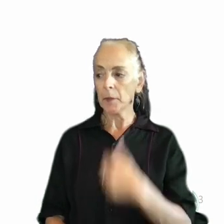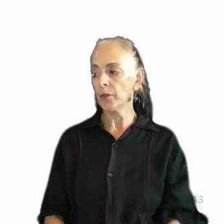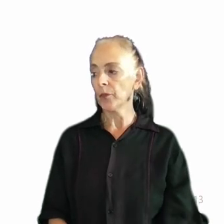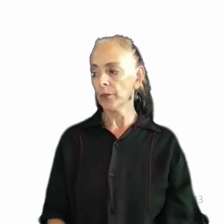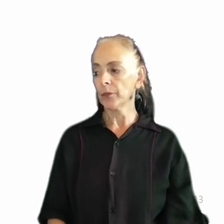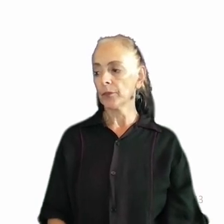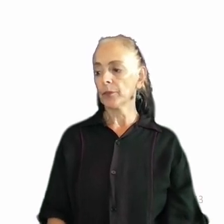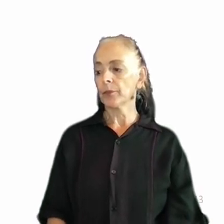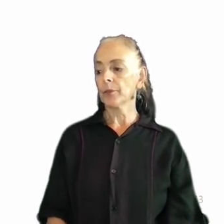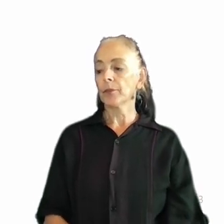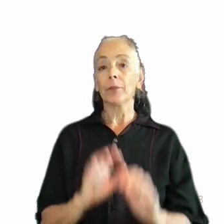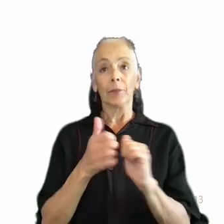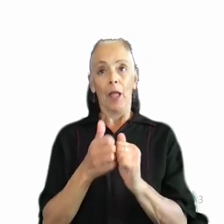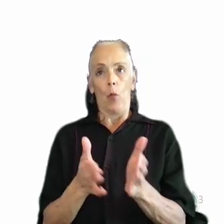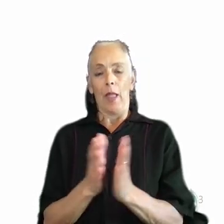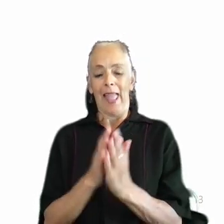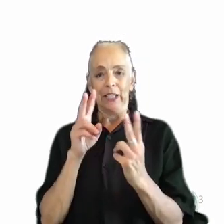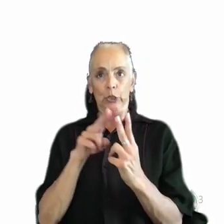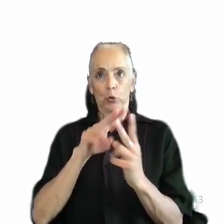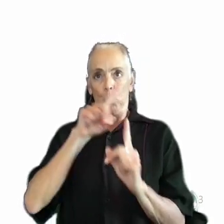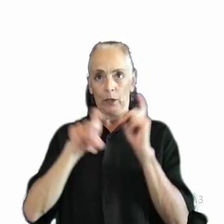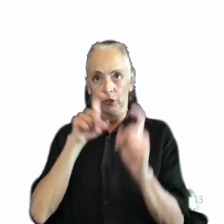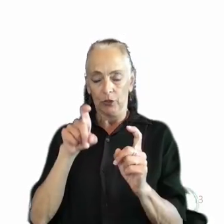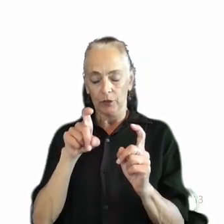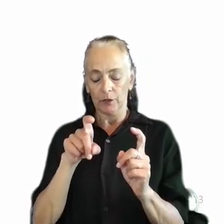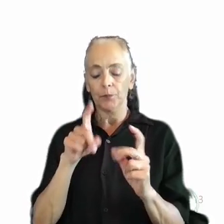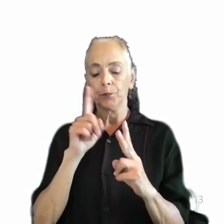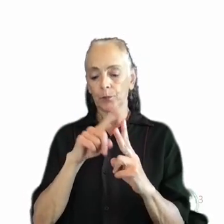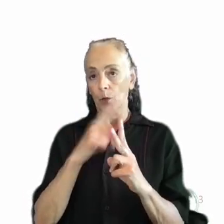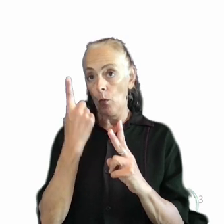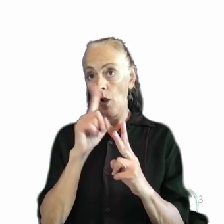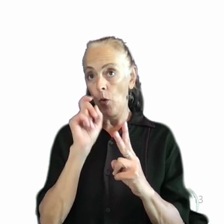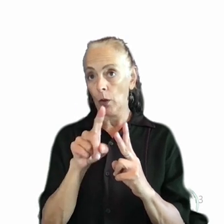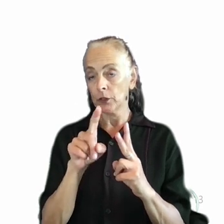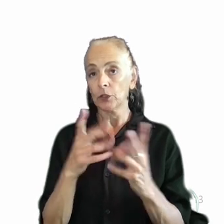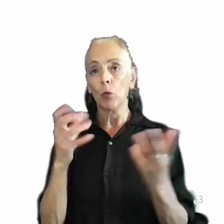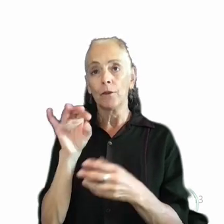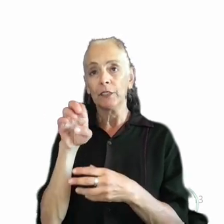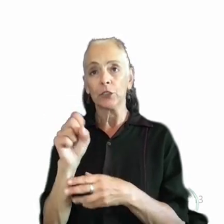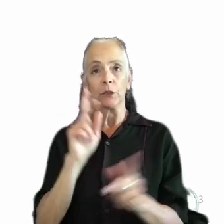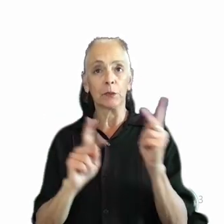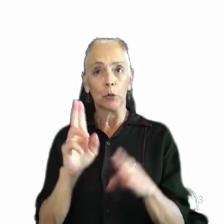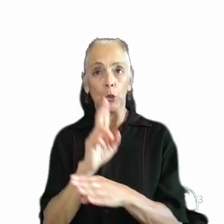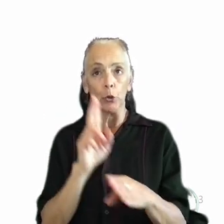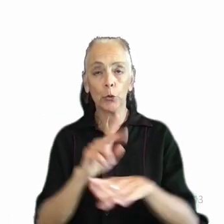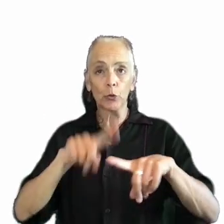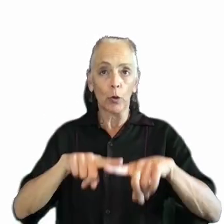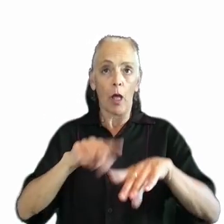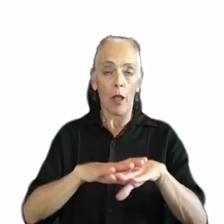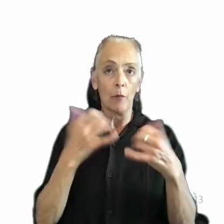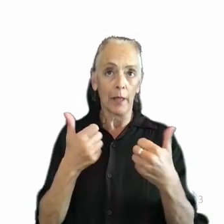We do this by asking two recruitment questions. One of the questions is about what features people use or rely on when playing games.